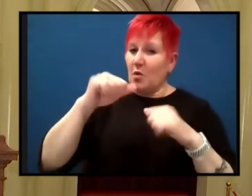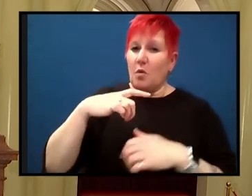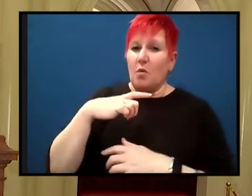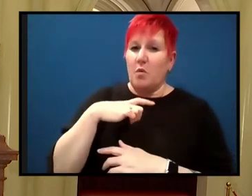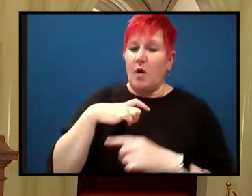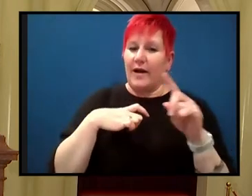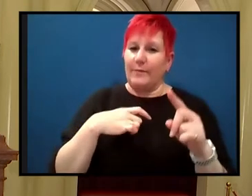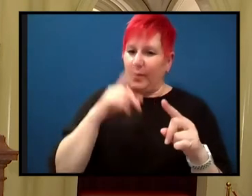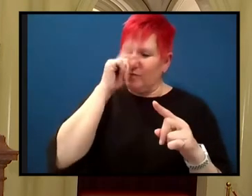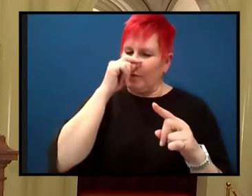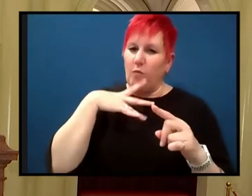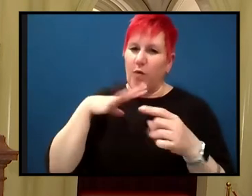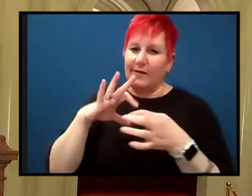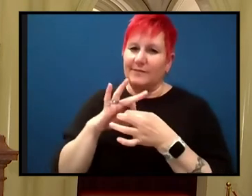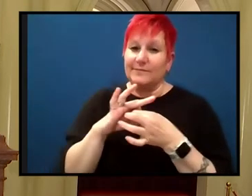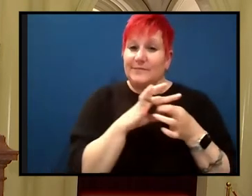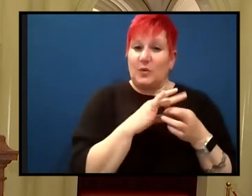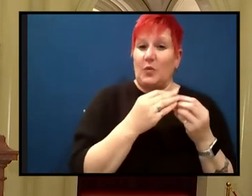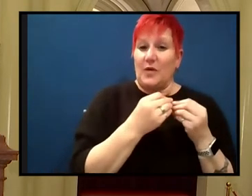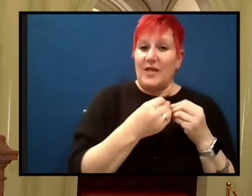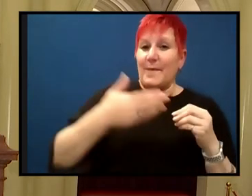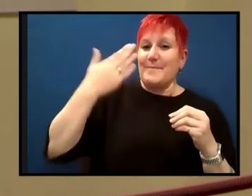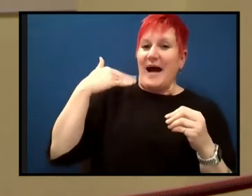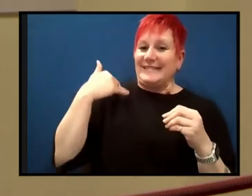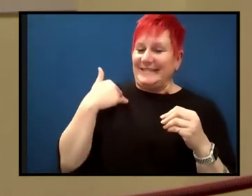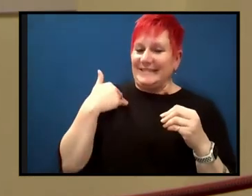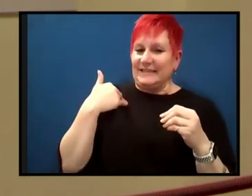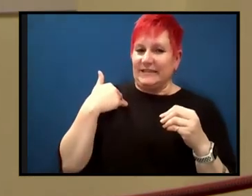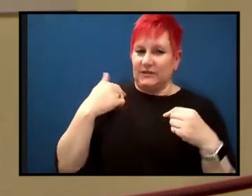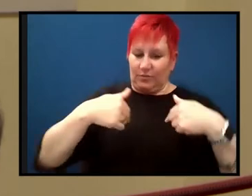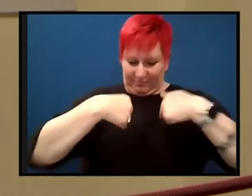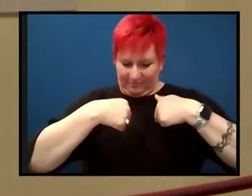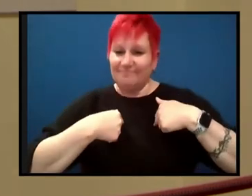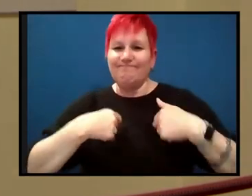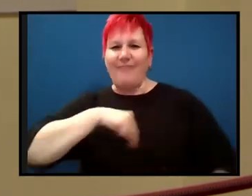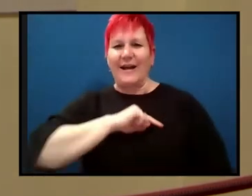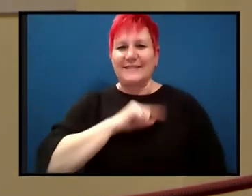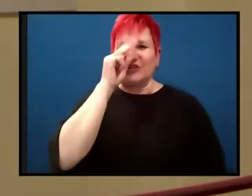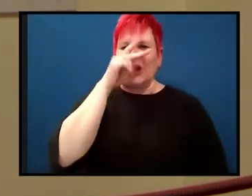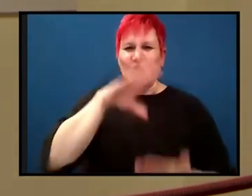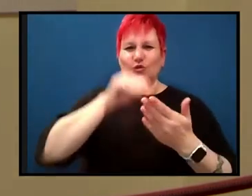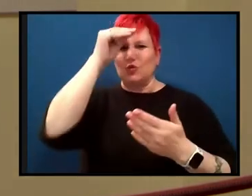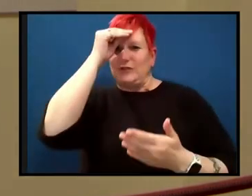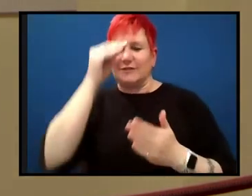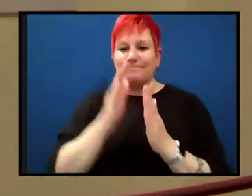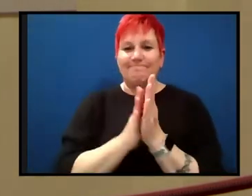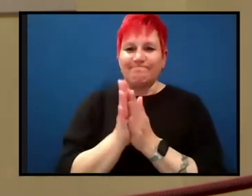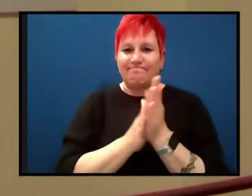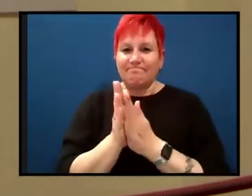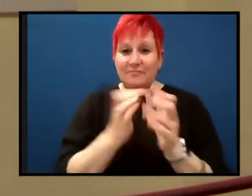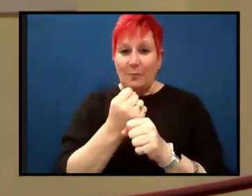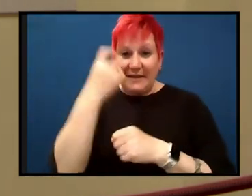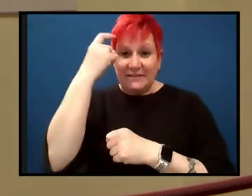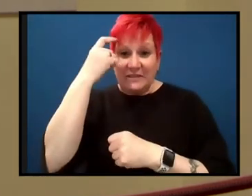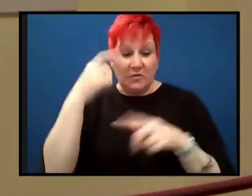past. As Bill was saying, when, for, for us young students at the time, it, it, it made sense of everything else we were